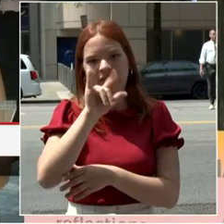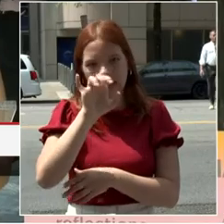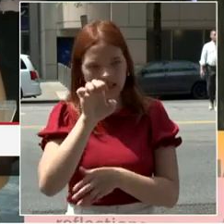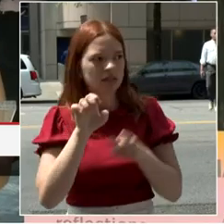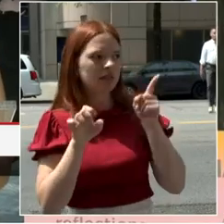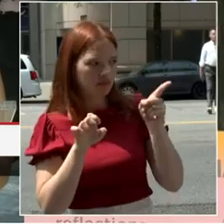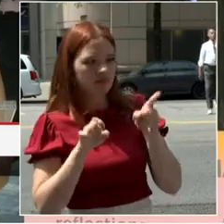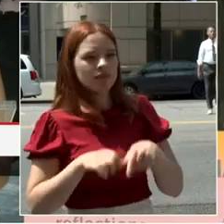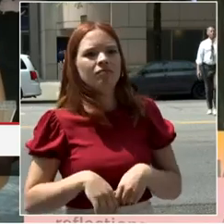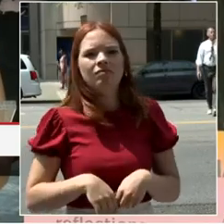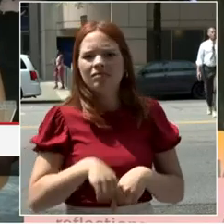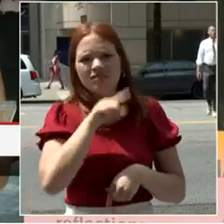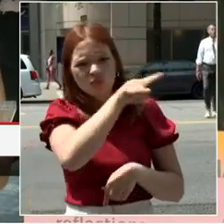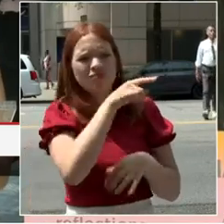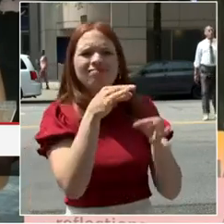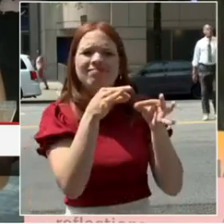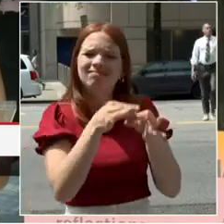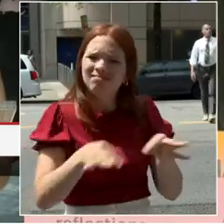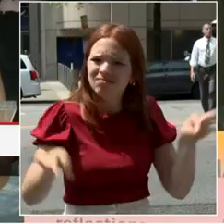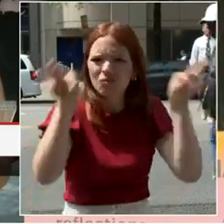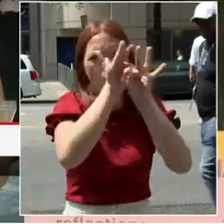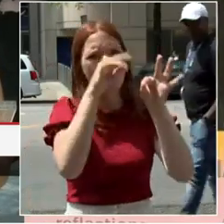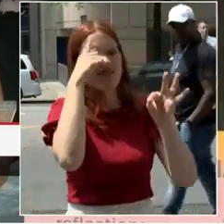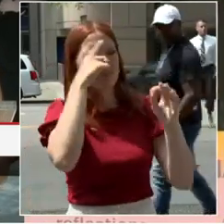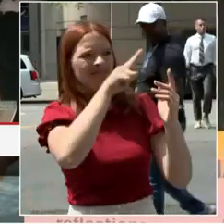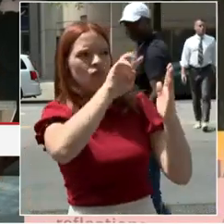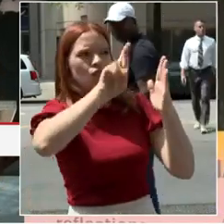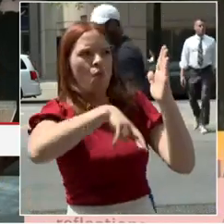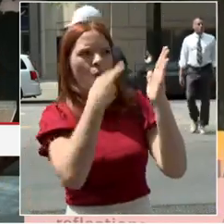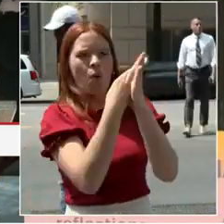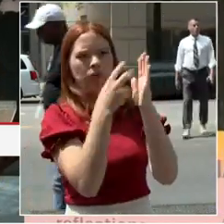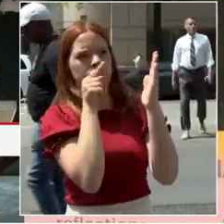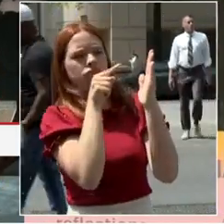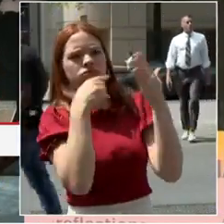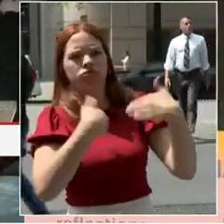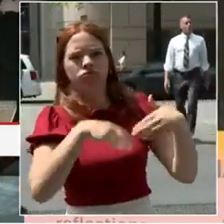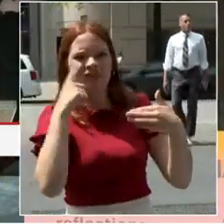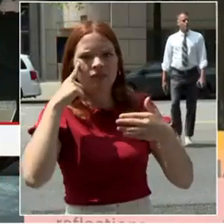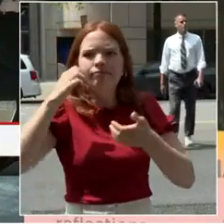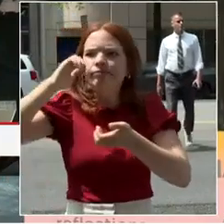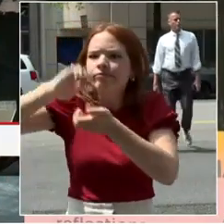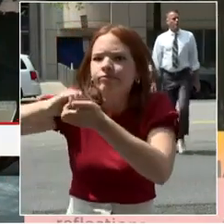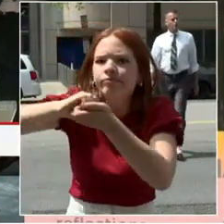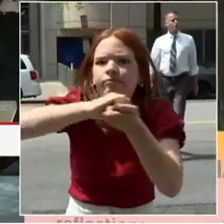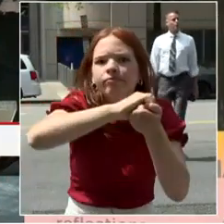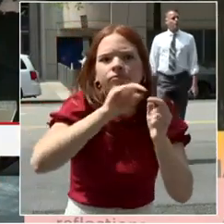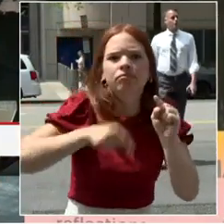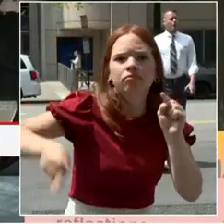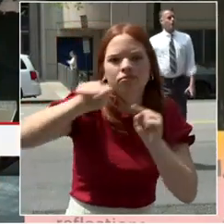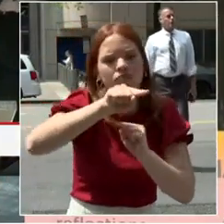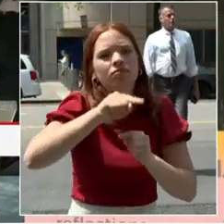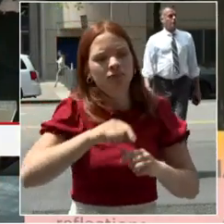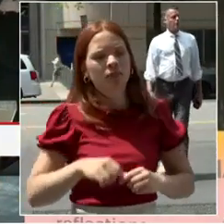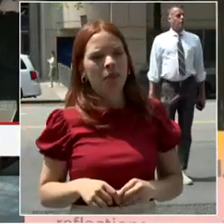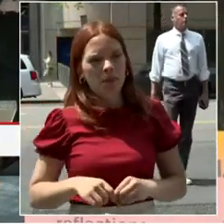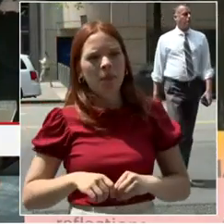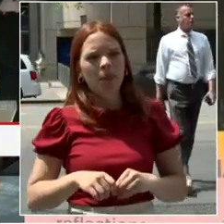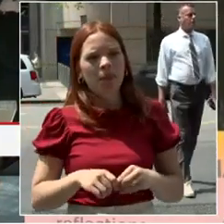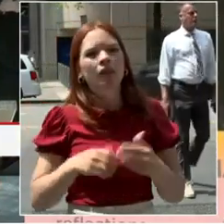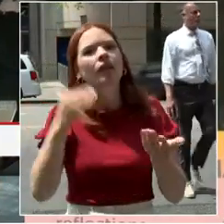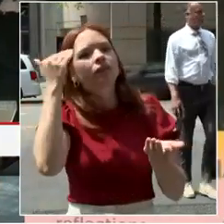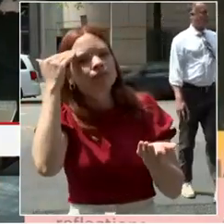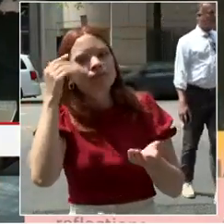all of this and really important to bringing people together. And I know that Councilmember Pinto could not be with us today,